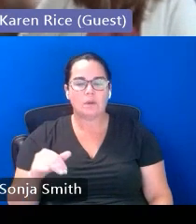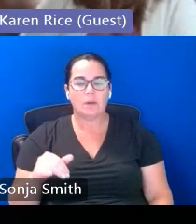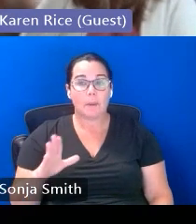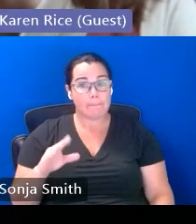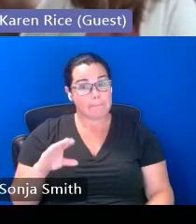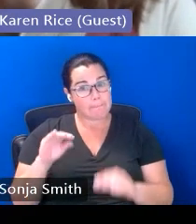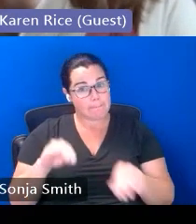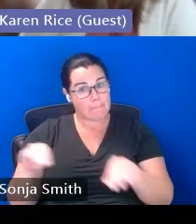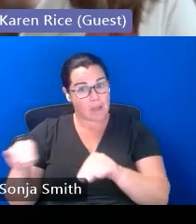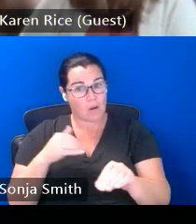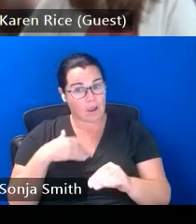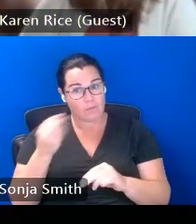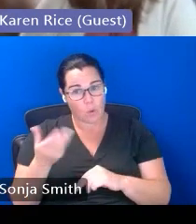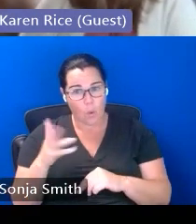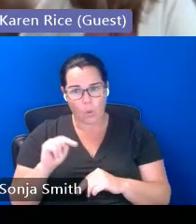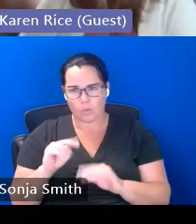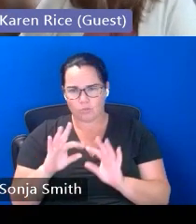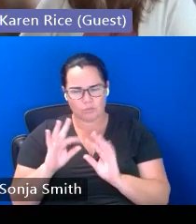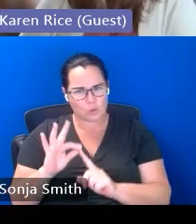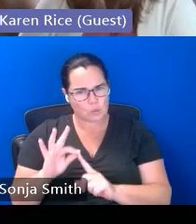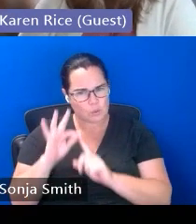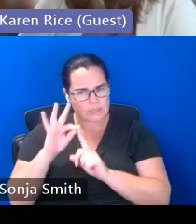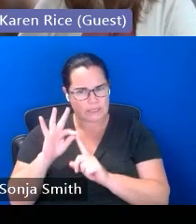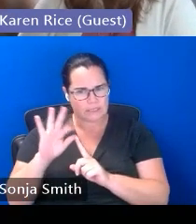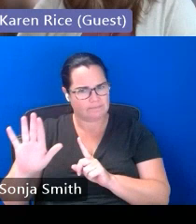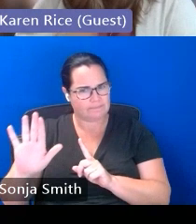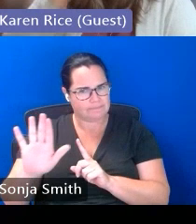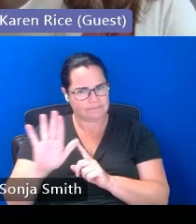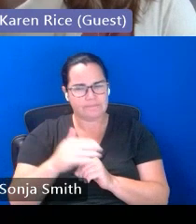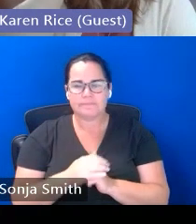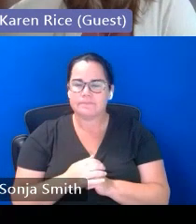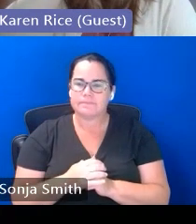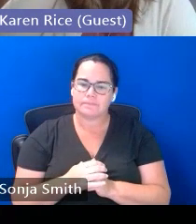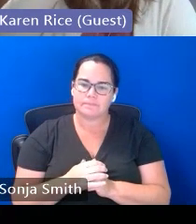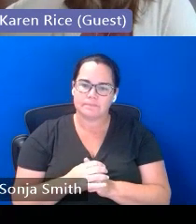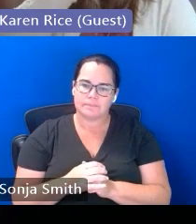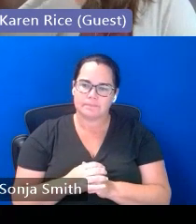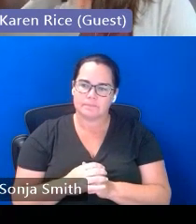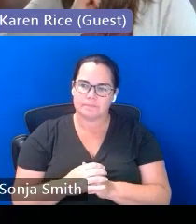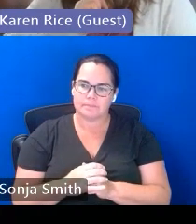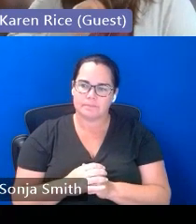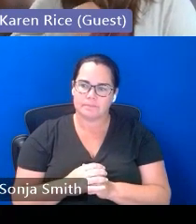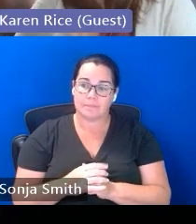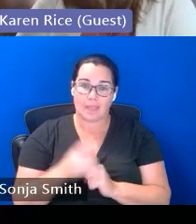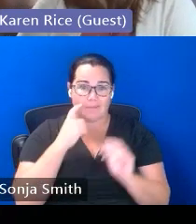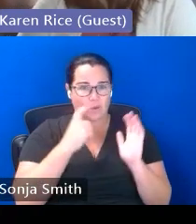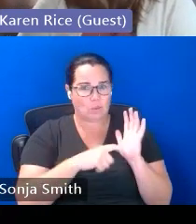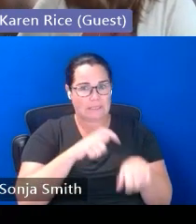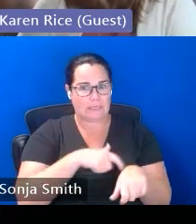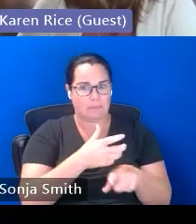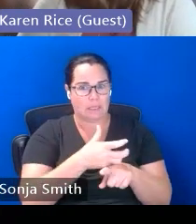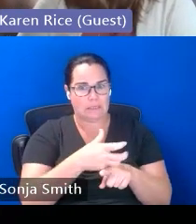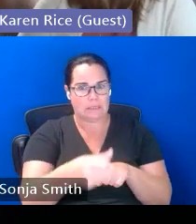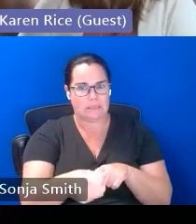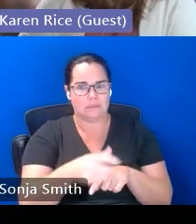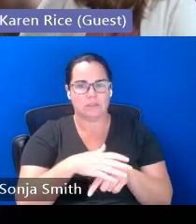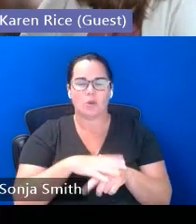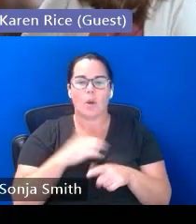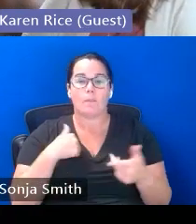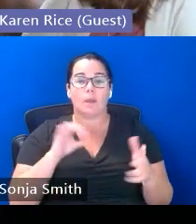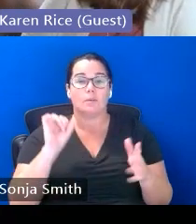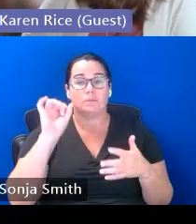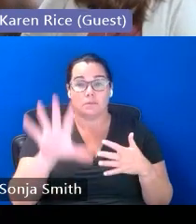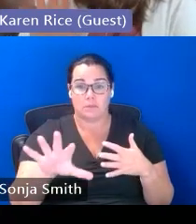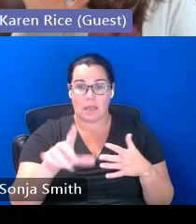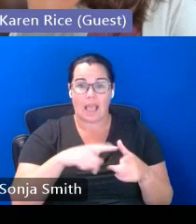have their own unique needs and so i see that we are um very quickly running out of time so i'm going to share this and then i want to